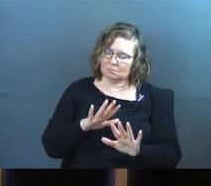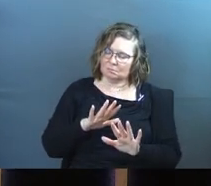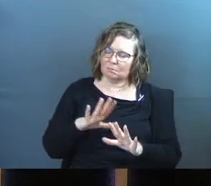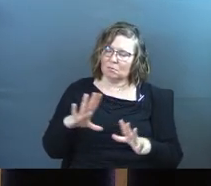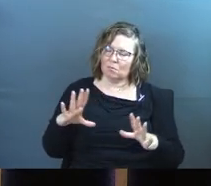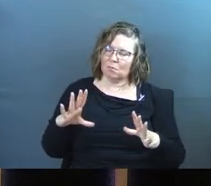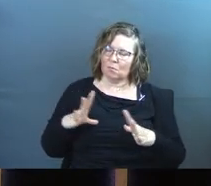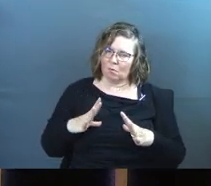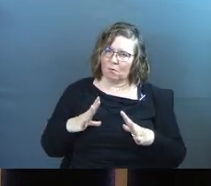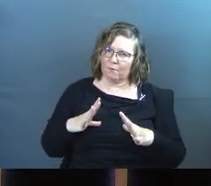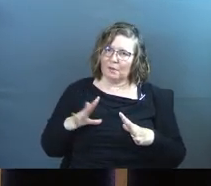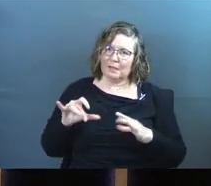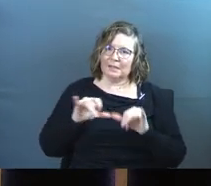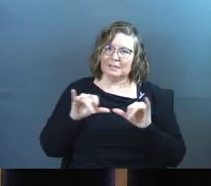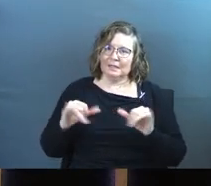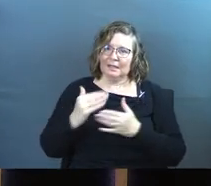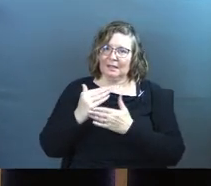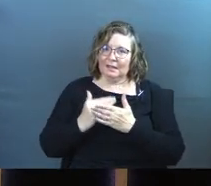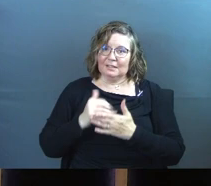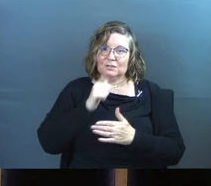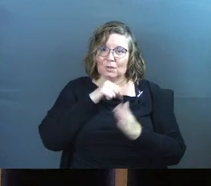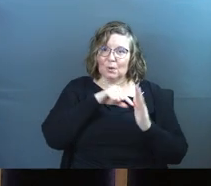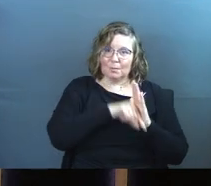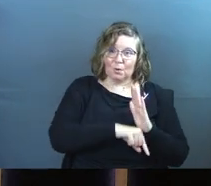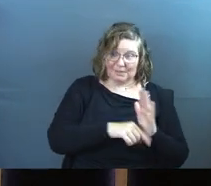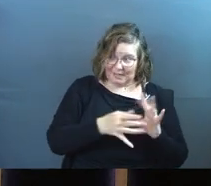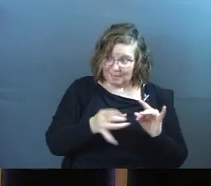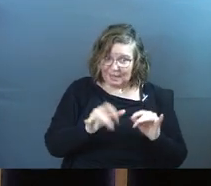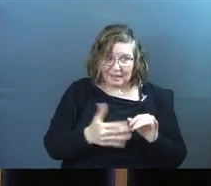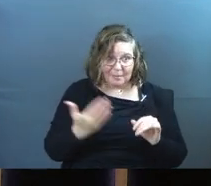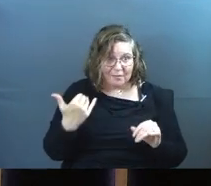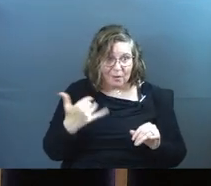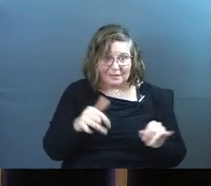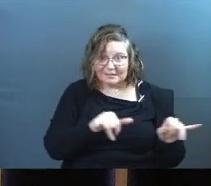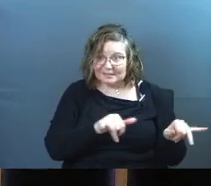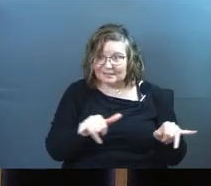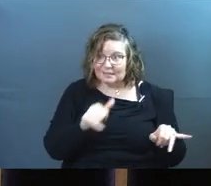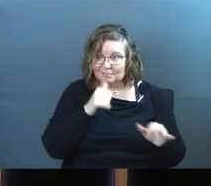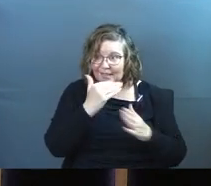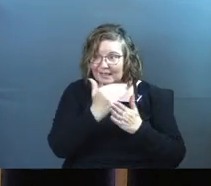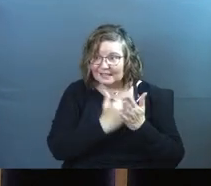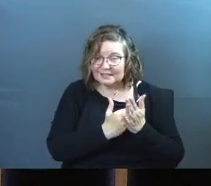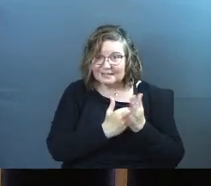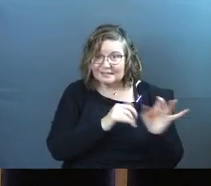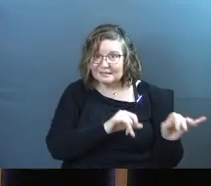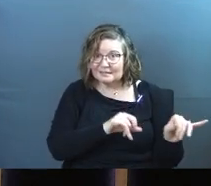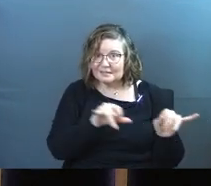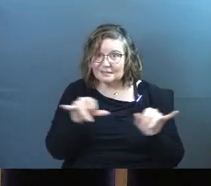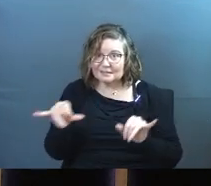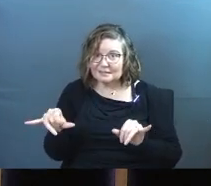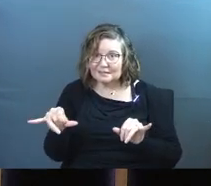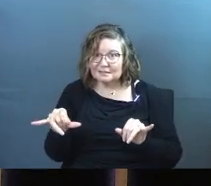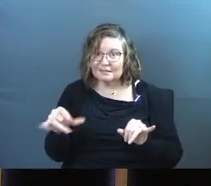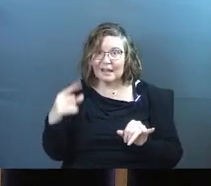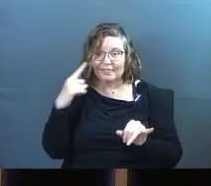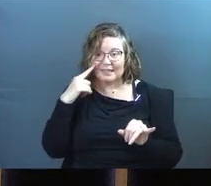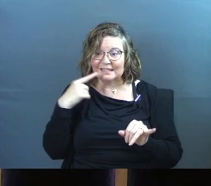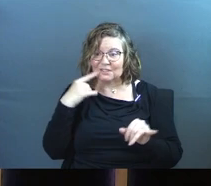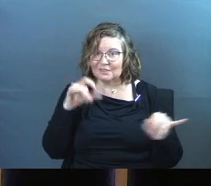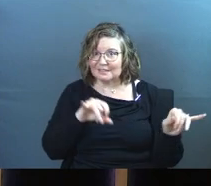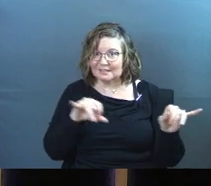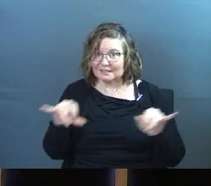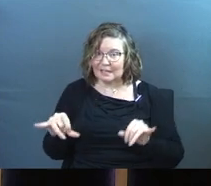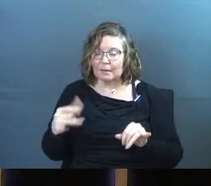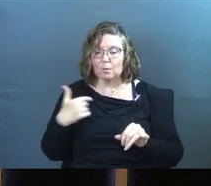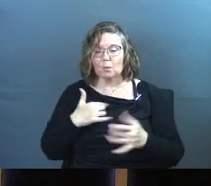day off and it's on the same list as do not murder. Did I mention that before? Do not murder. And yet we as Christians today,